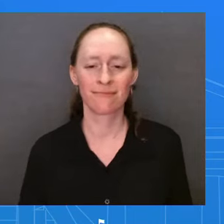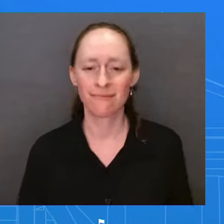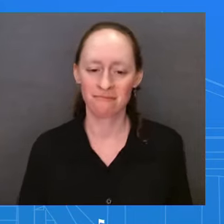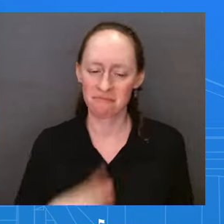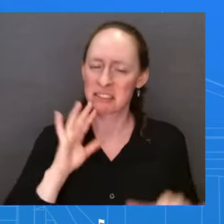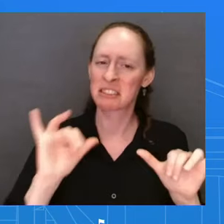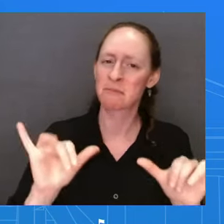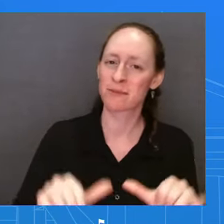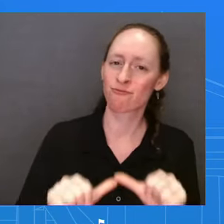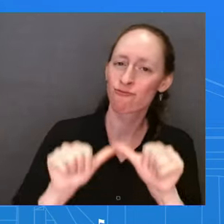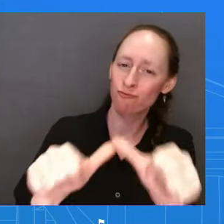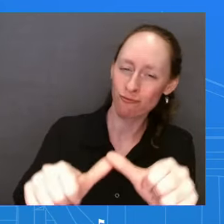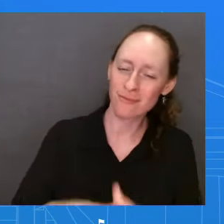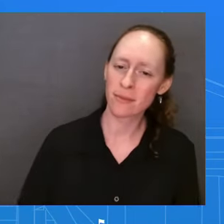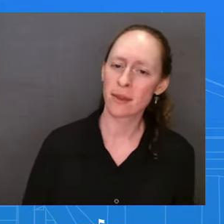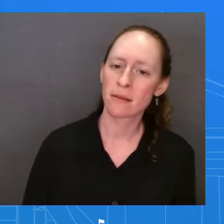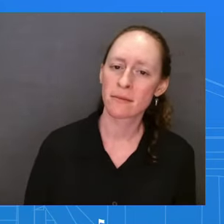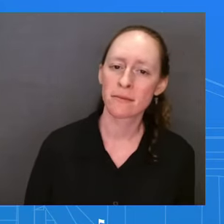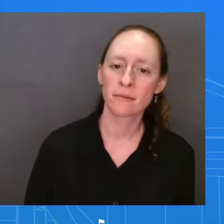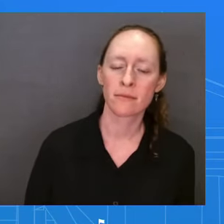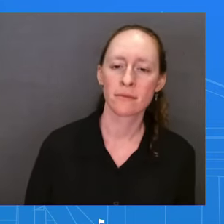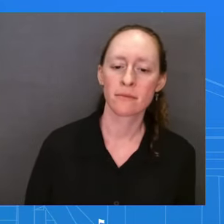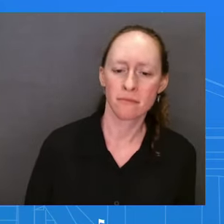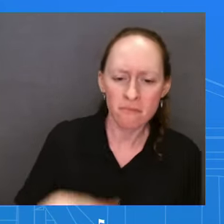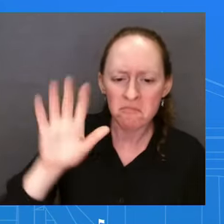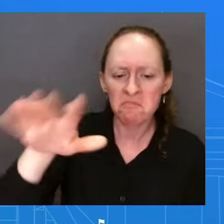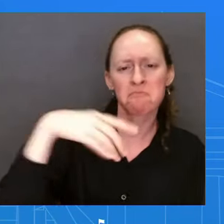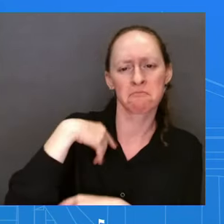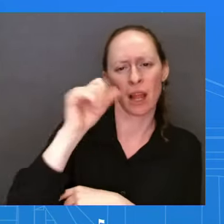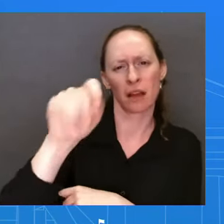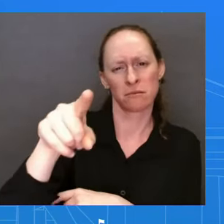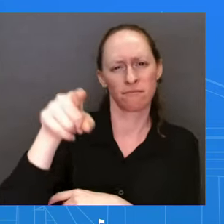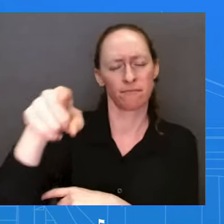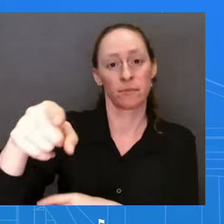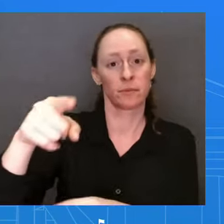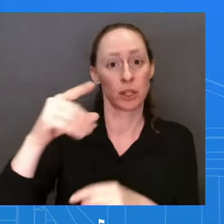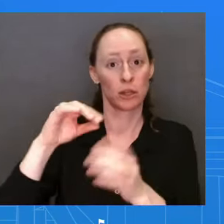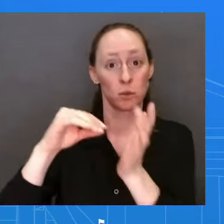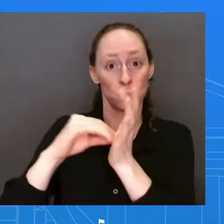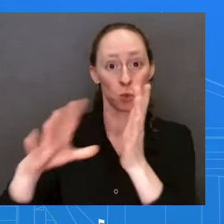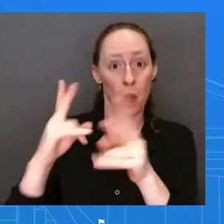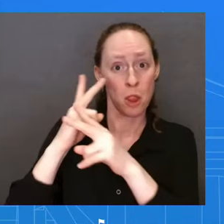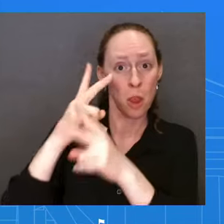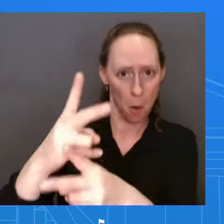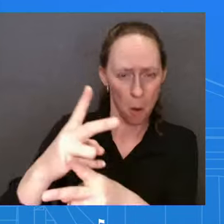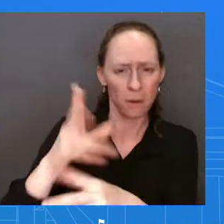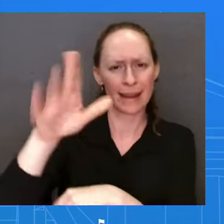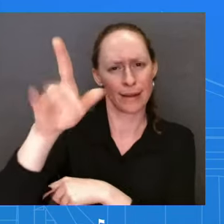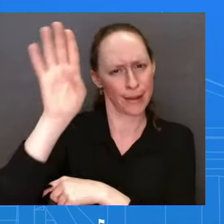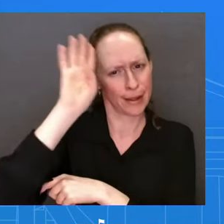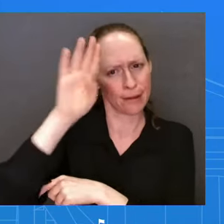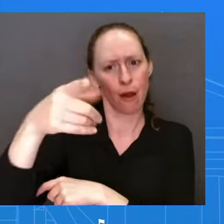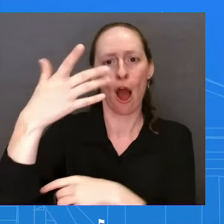loan decision that we expect from the Supreme Court, I mean, I know the administration has said over and over that you're confident in your legal